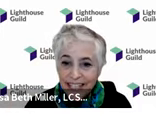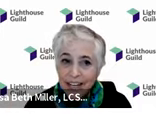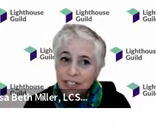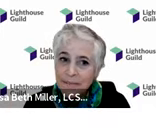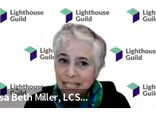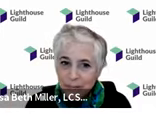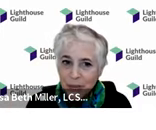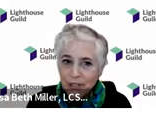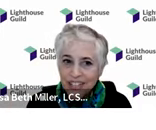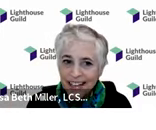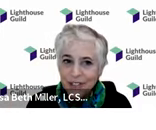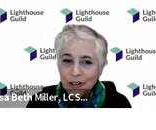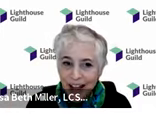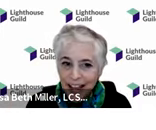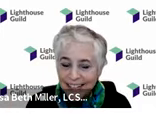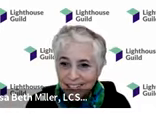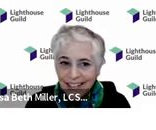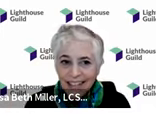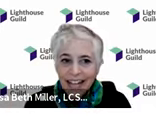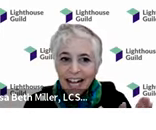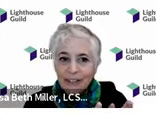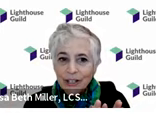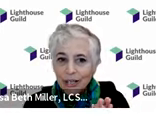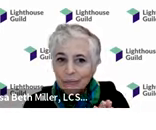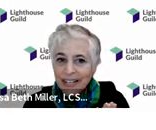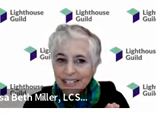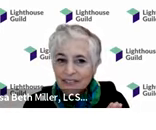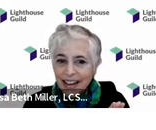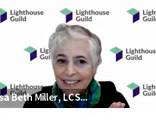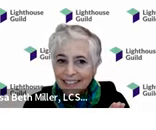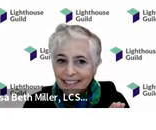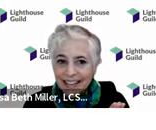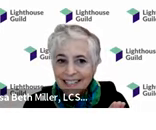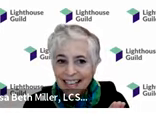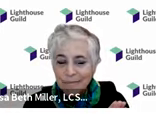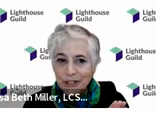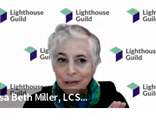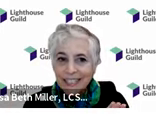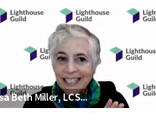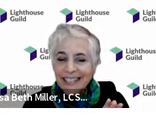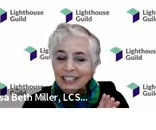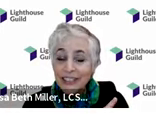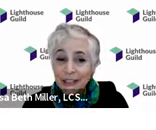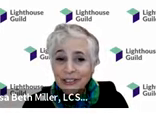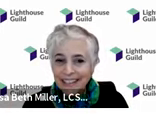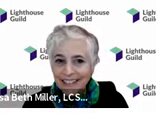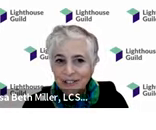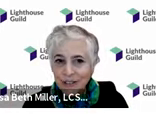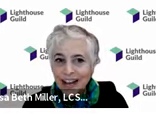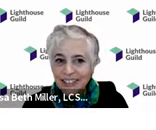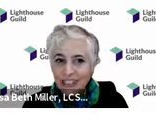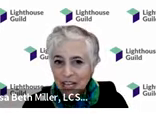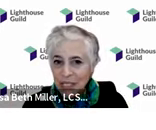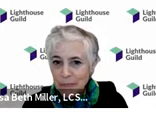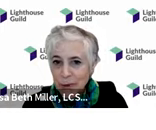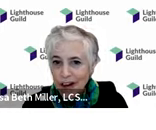agency here are some tips to protect your eyes have a comprehensive dilated eye exam generally yearly unless